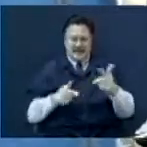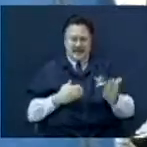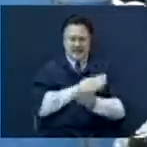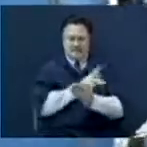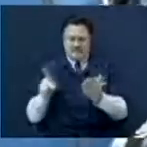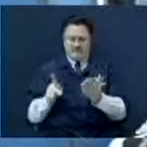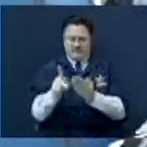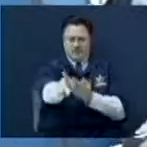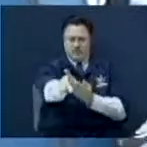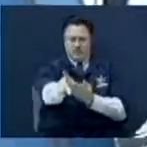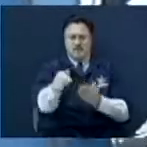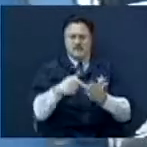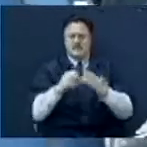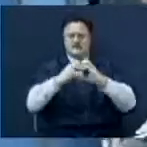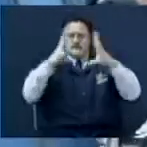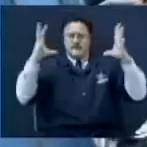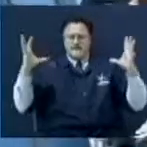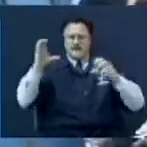This is a big church.